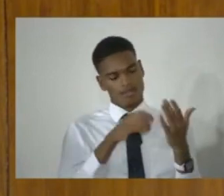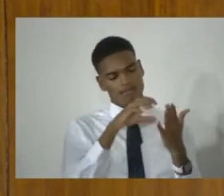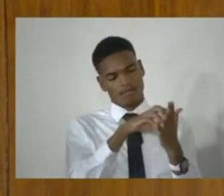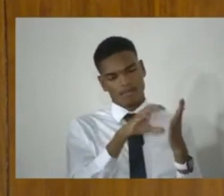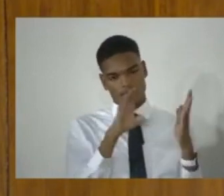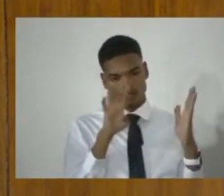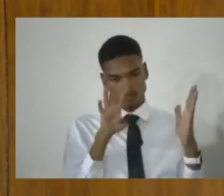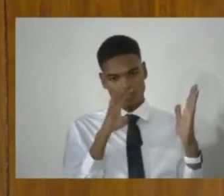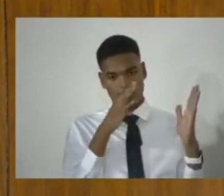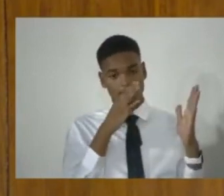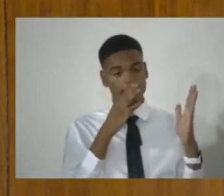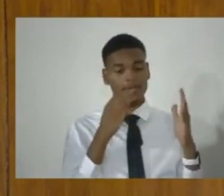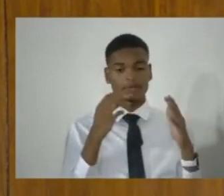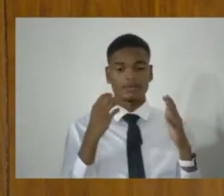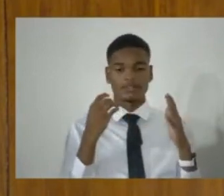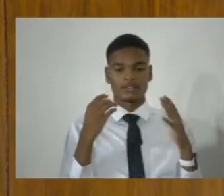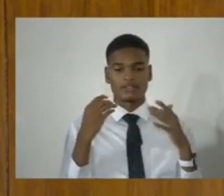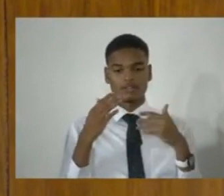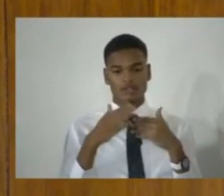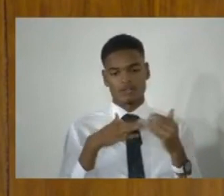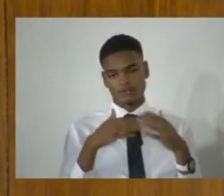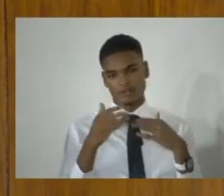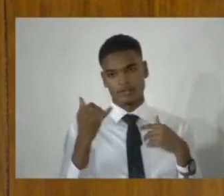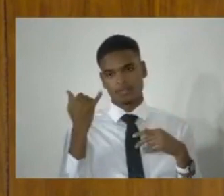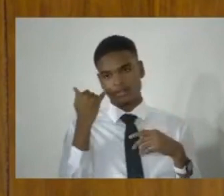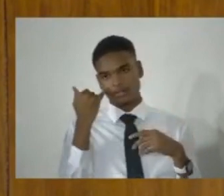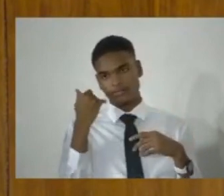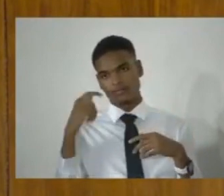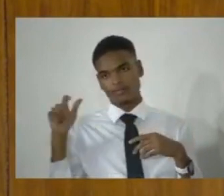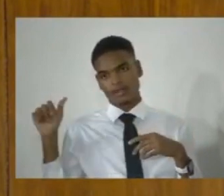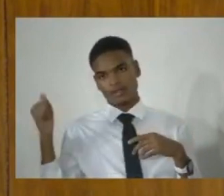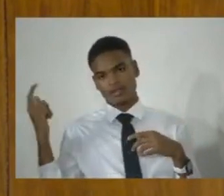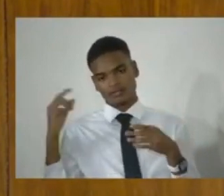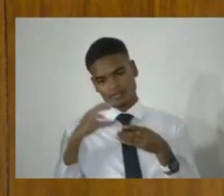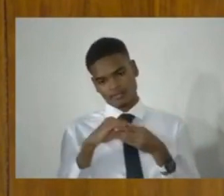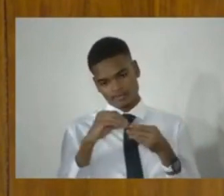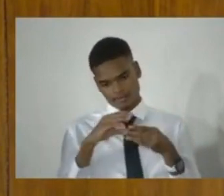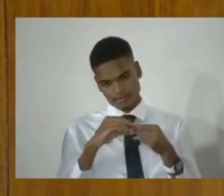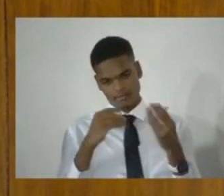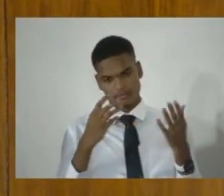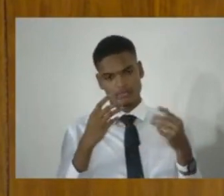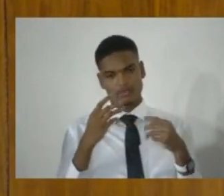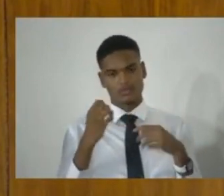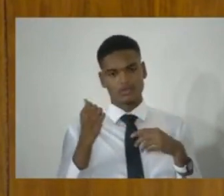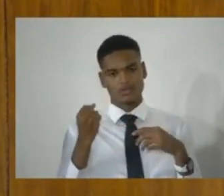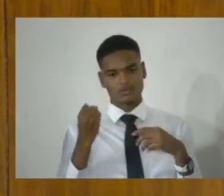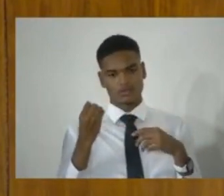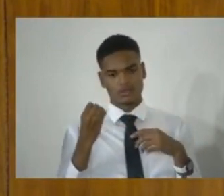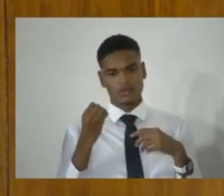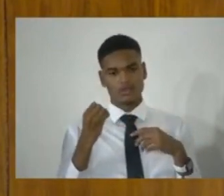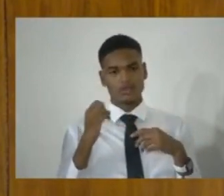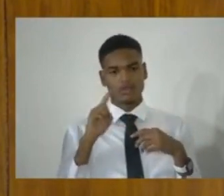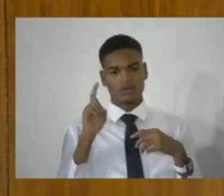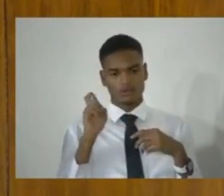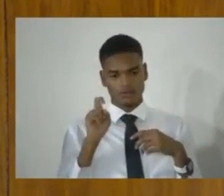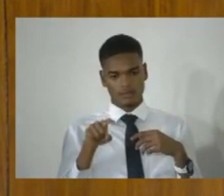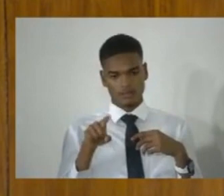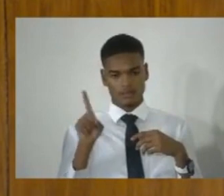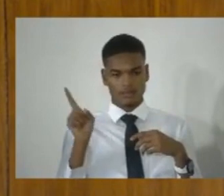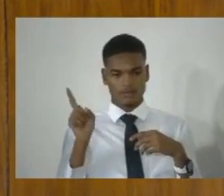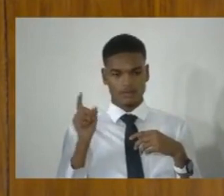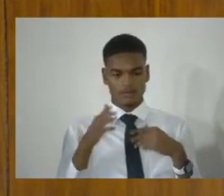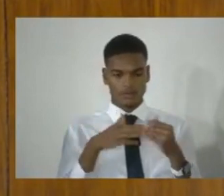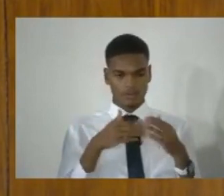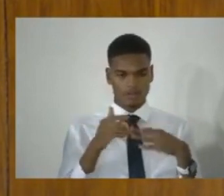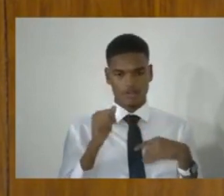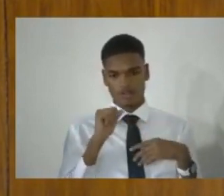unless otherwise specifically provided in the act. So, the question of whether or not